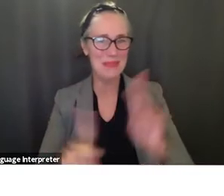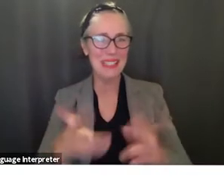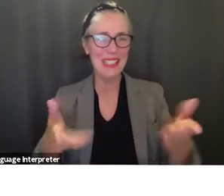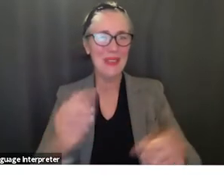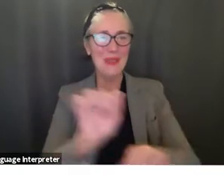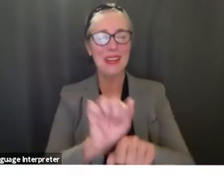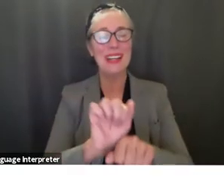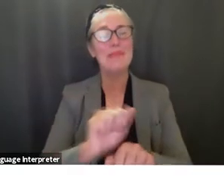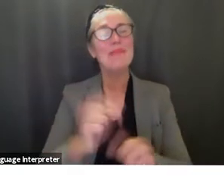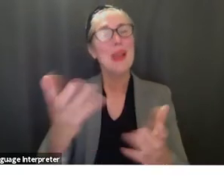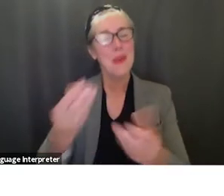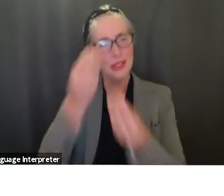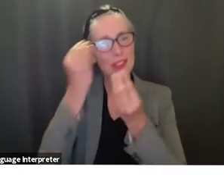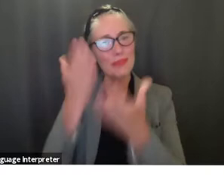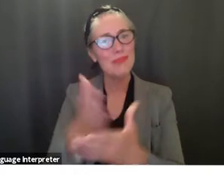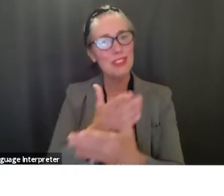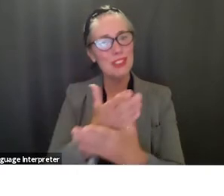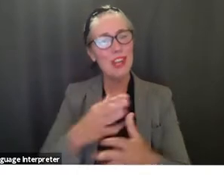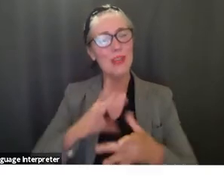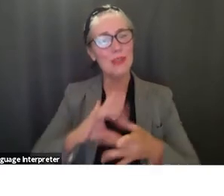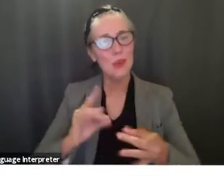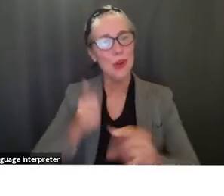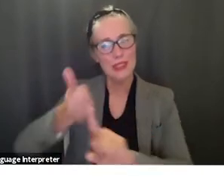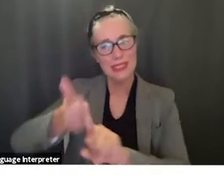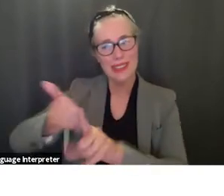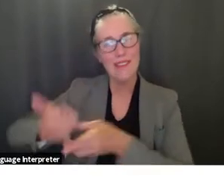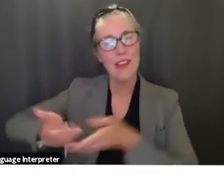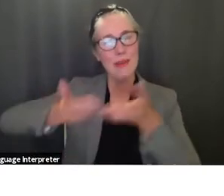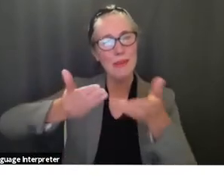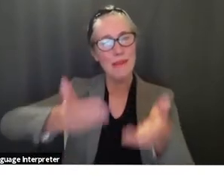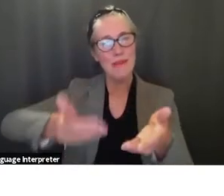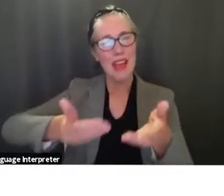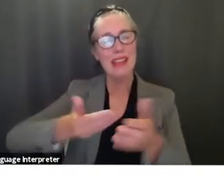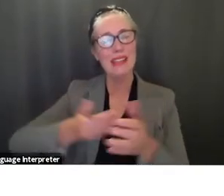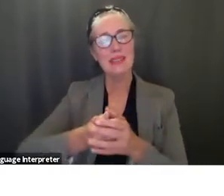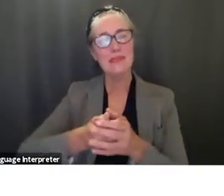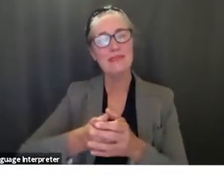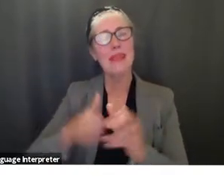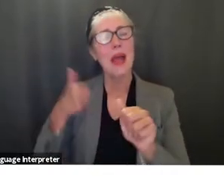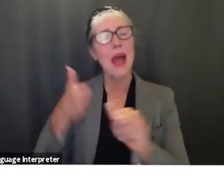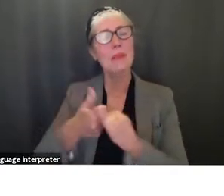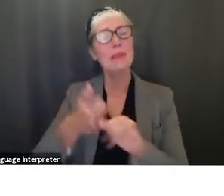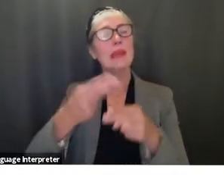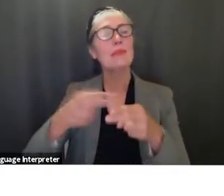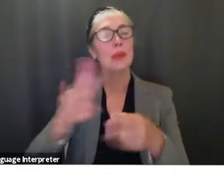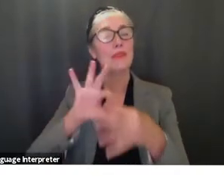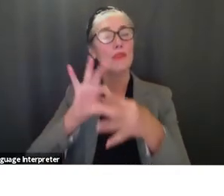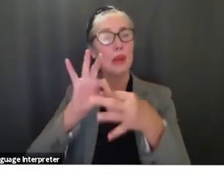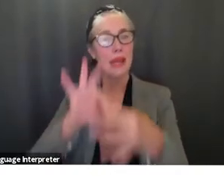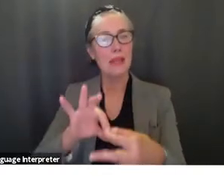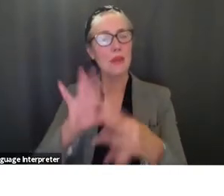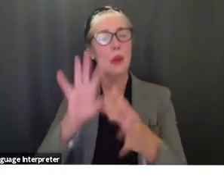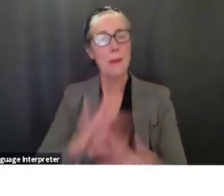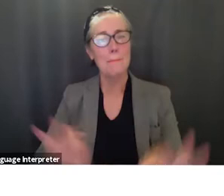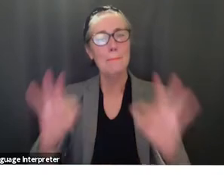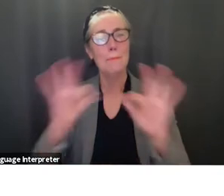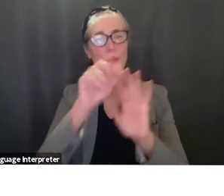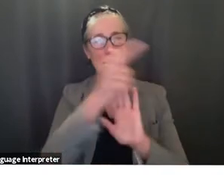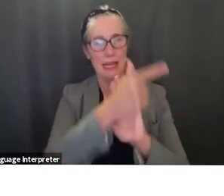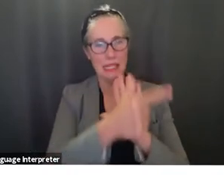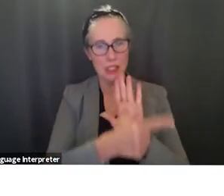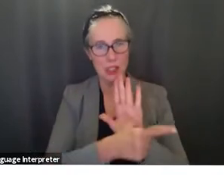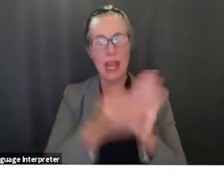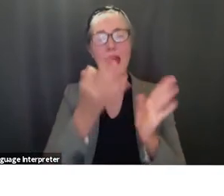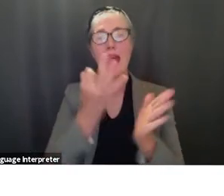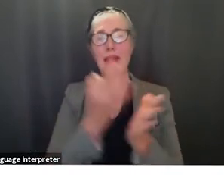a little bit about herself as well as to provide us a brief update on important legislative and fiscal impacts that have